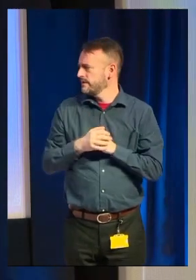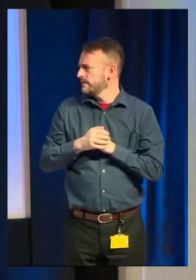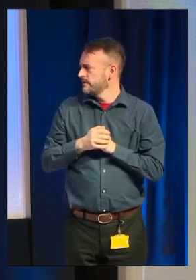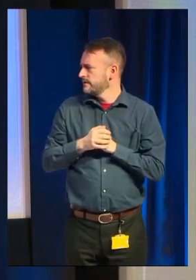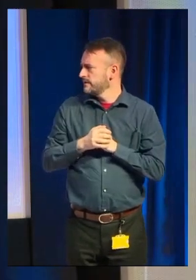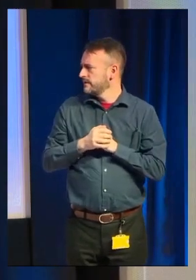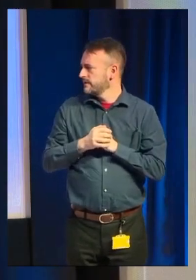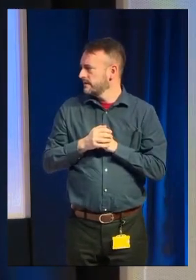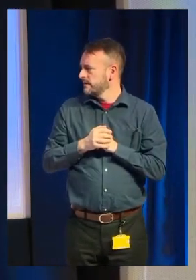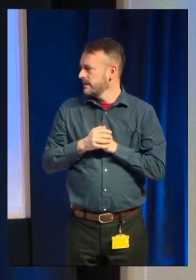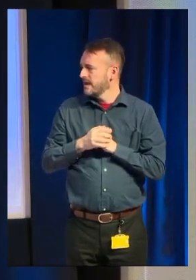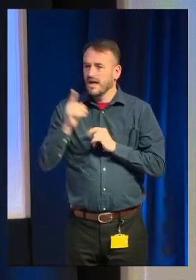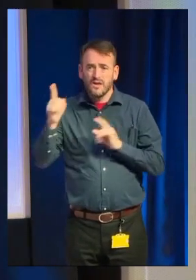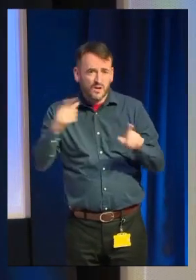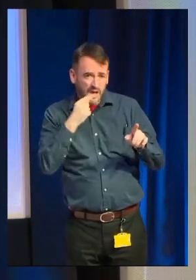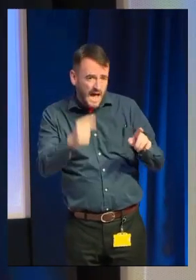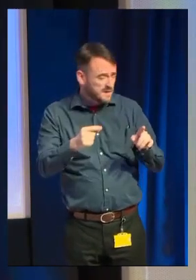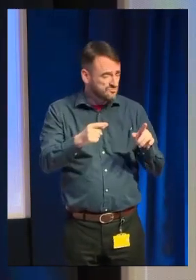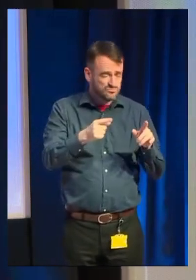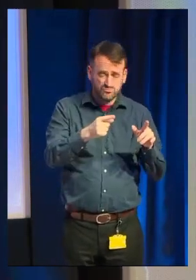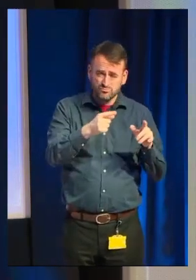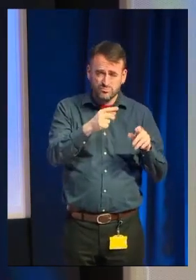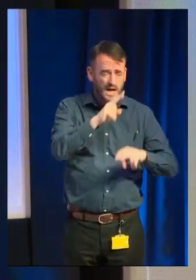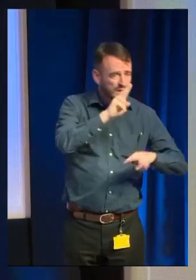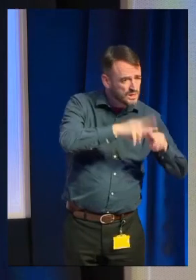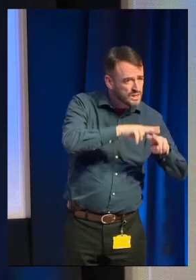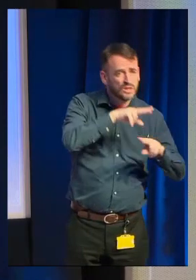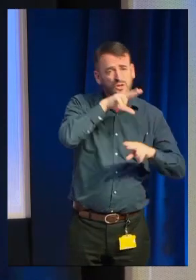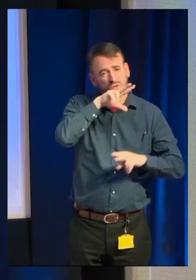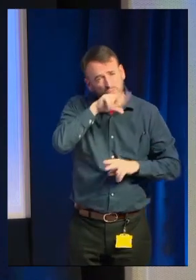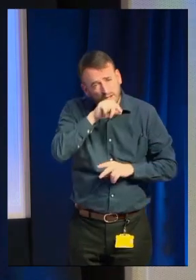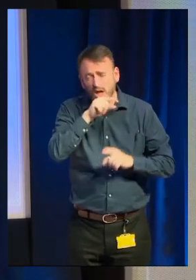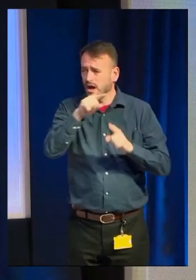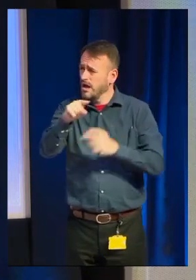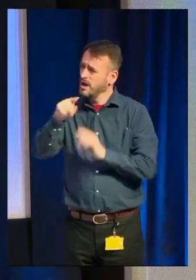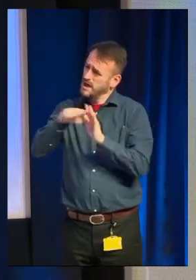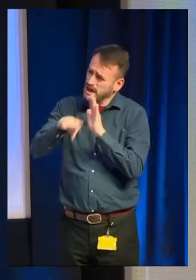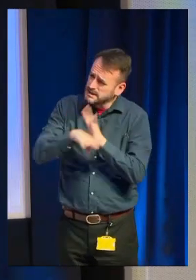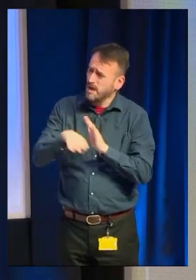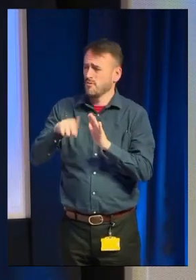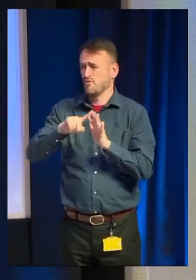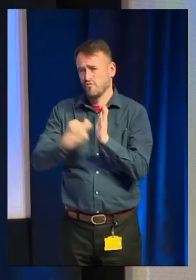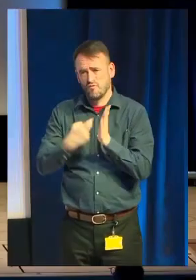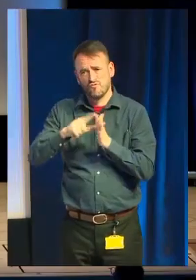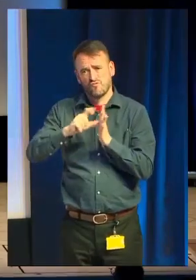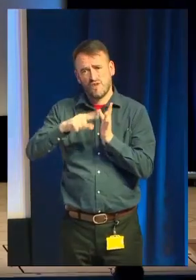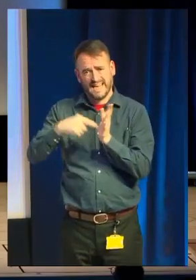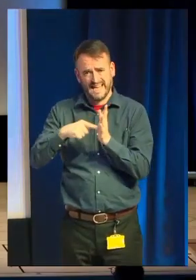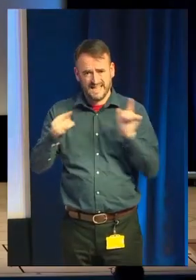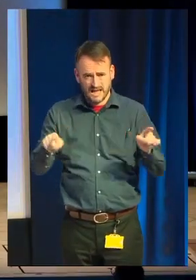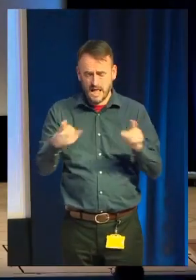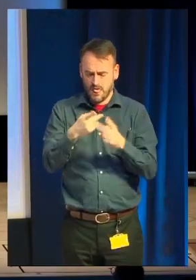Discord and a Twitter and a subreddit and all these things and then never using them. It's wasted effort. Let's start with store presence.